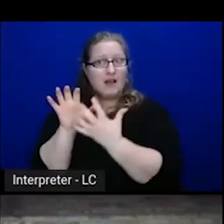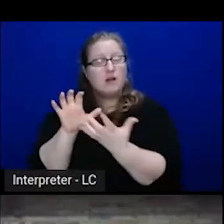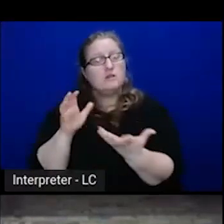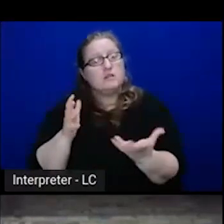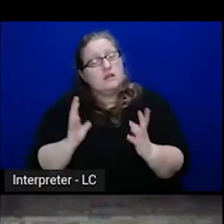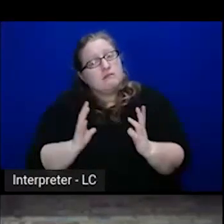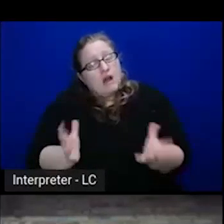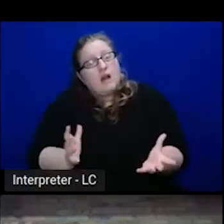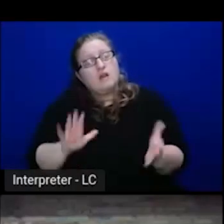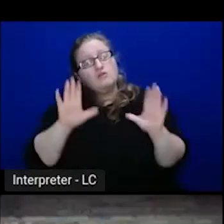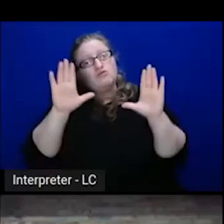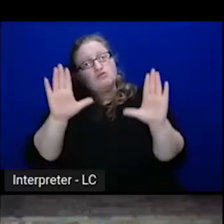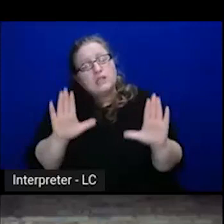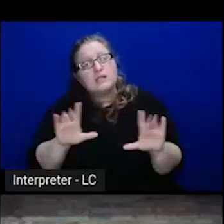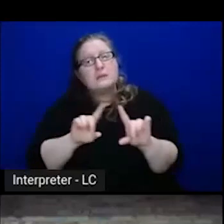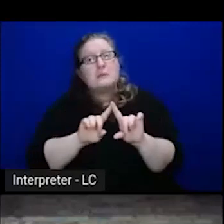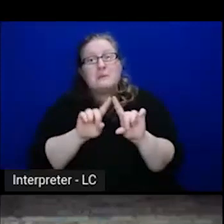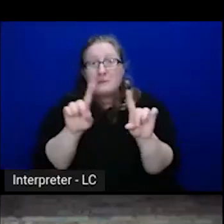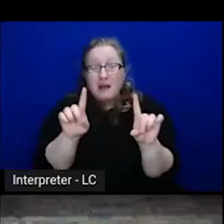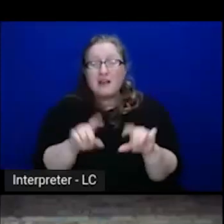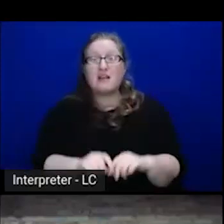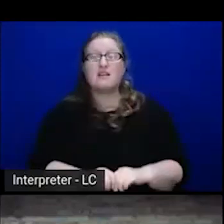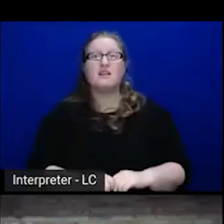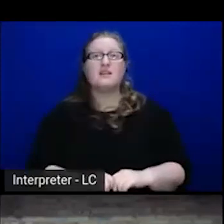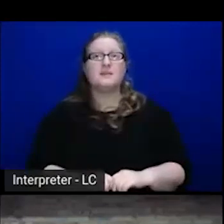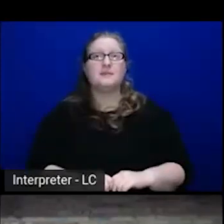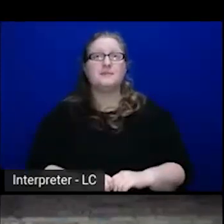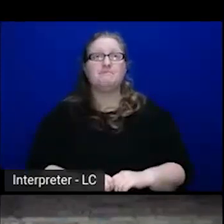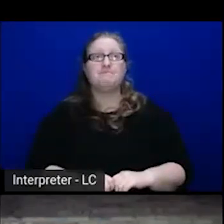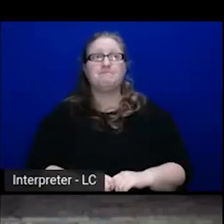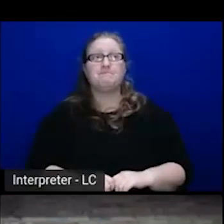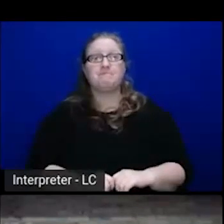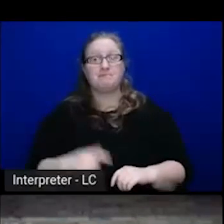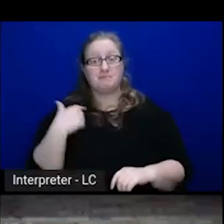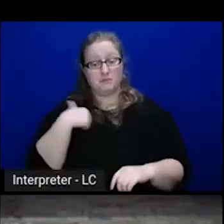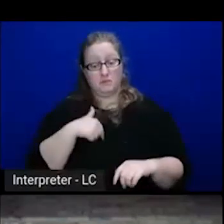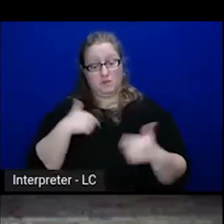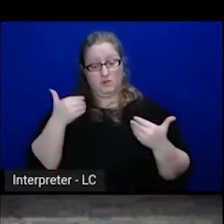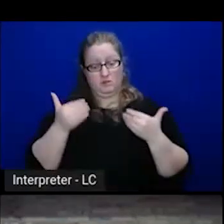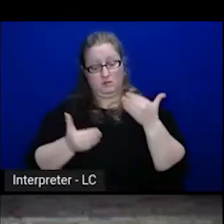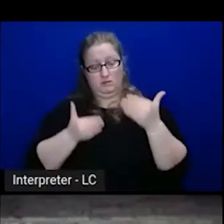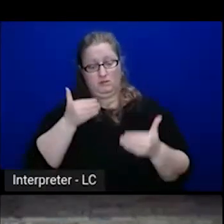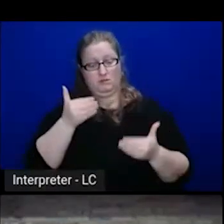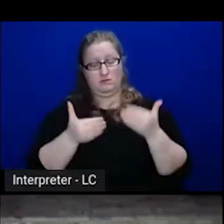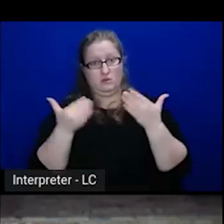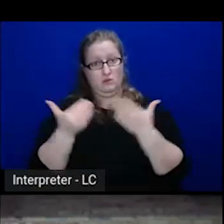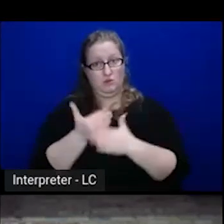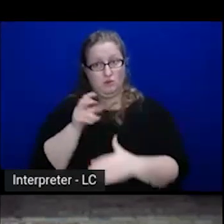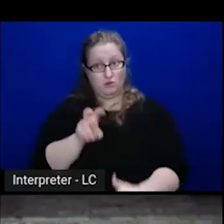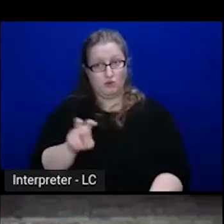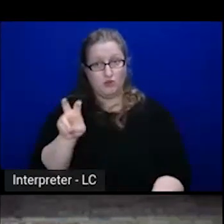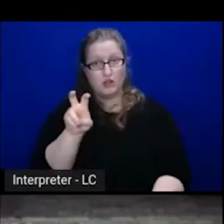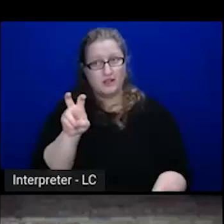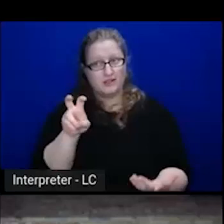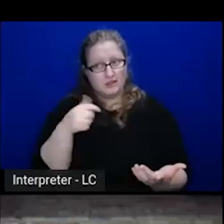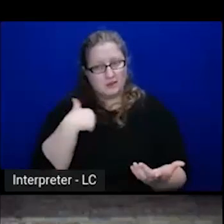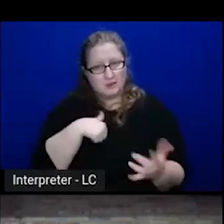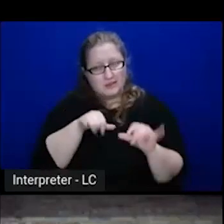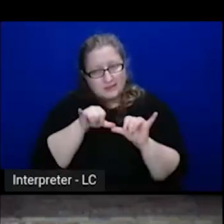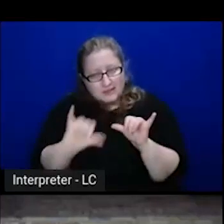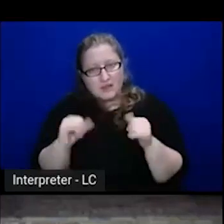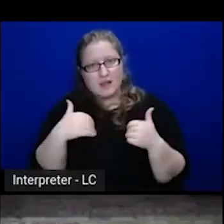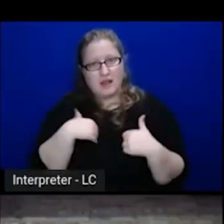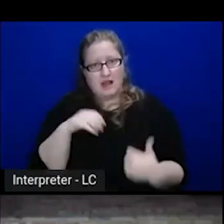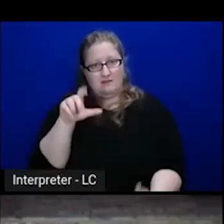but the reality is, as we go on these new journeys, we still have these legacy services that are powering